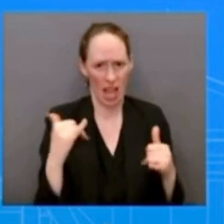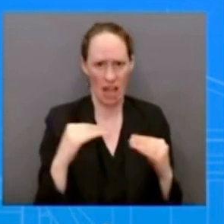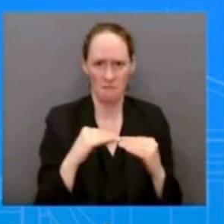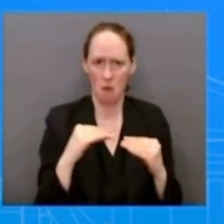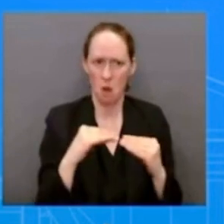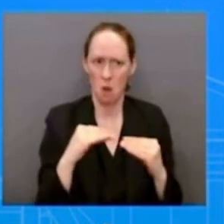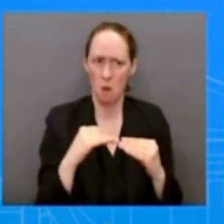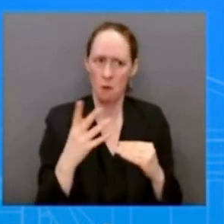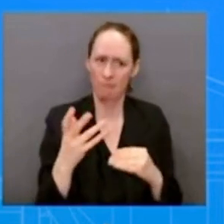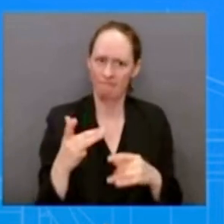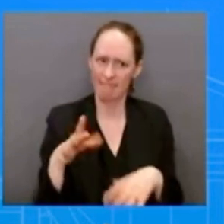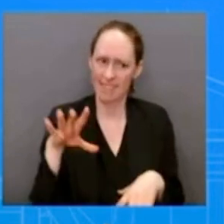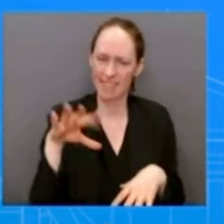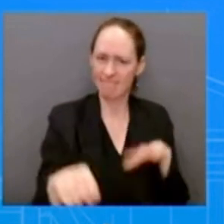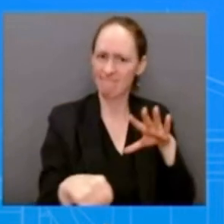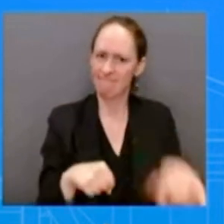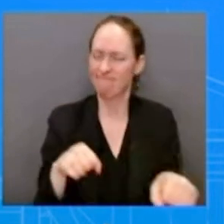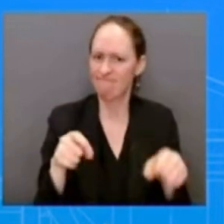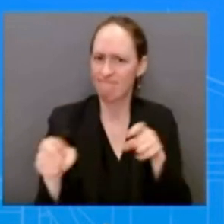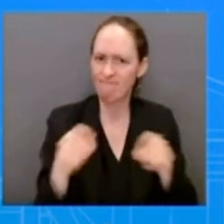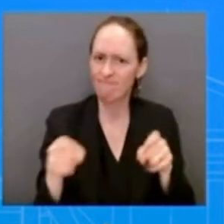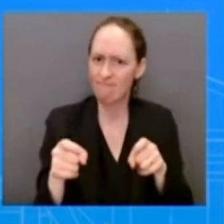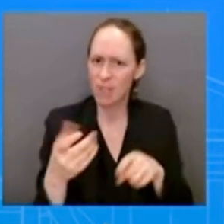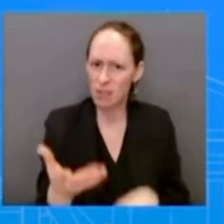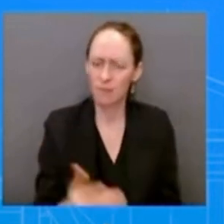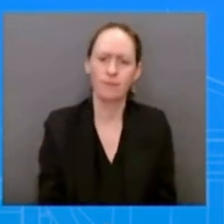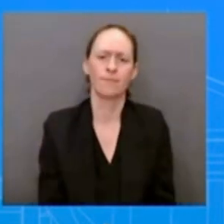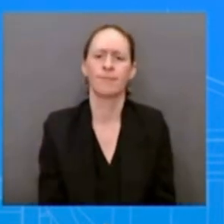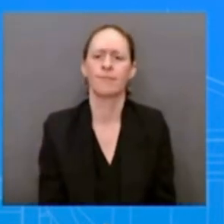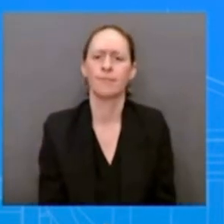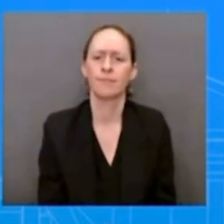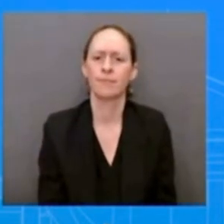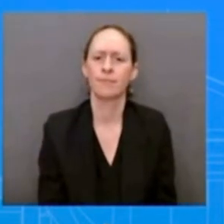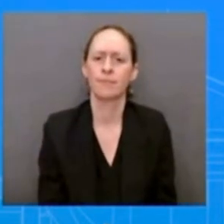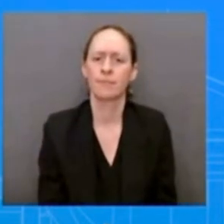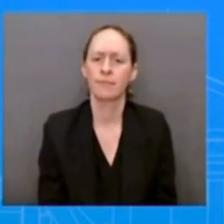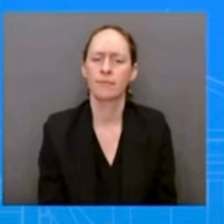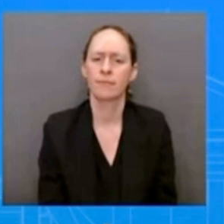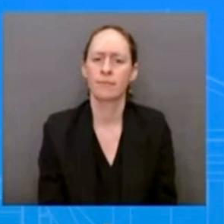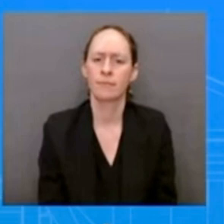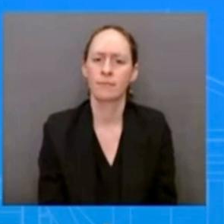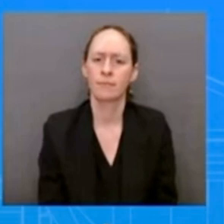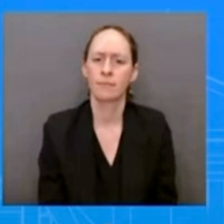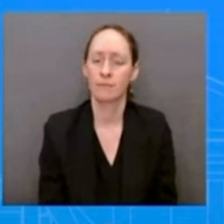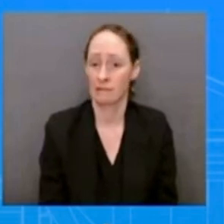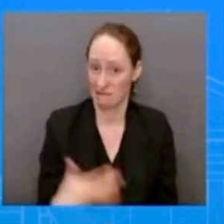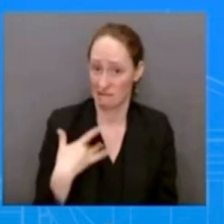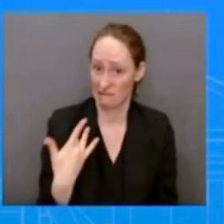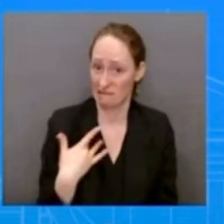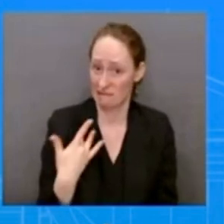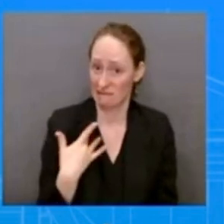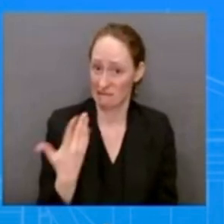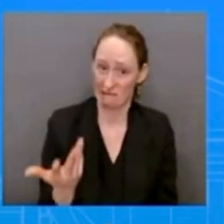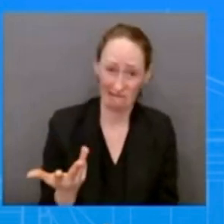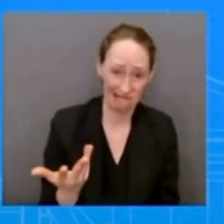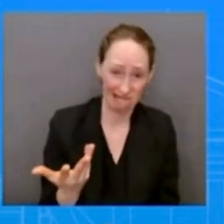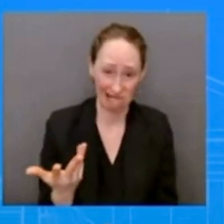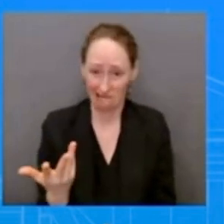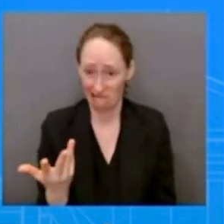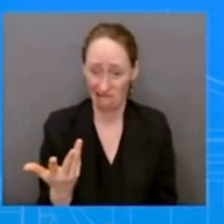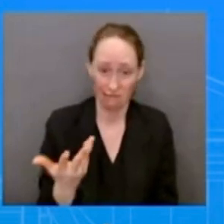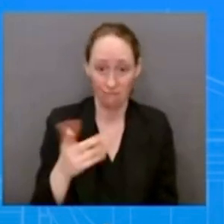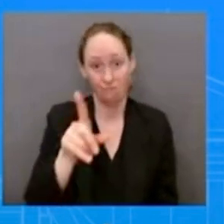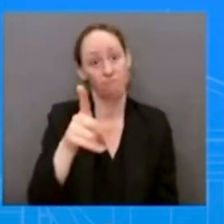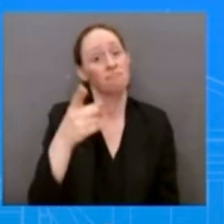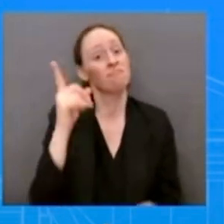putting up more impediments towards potential two states Israel remains a strong ally and a deep deep friend in the